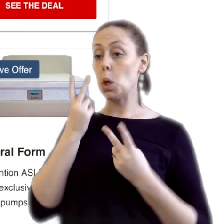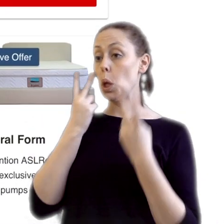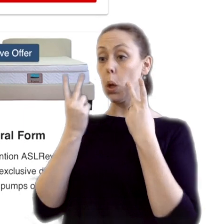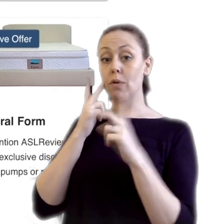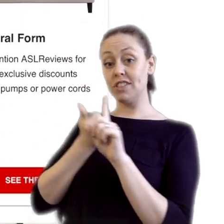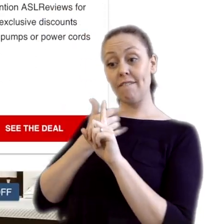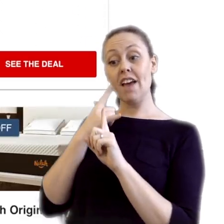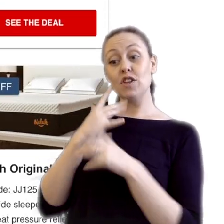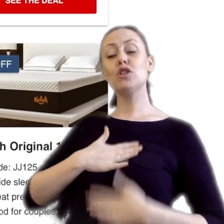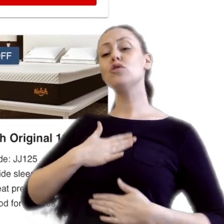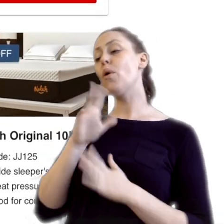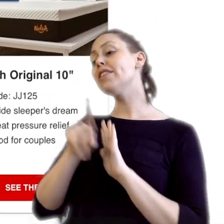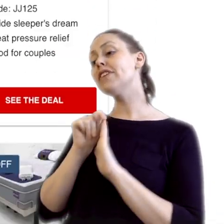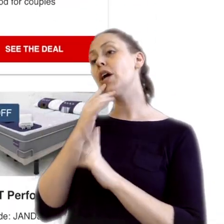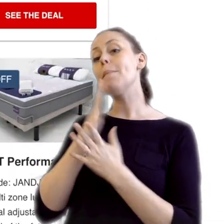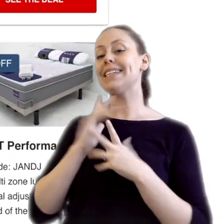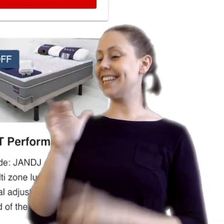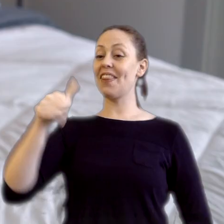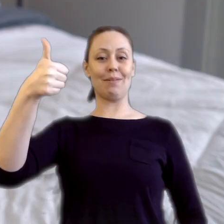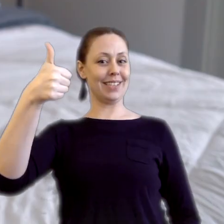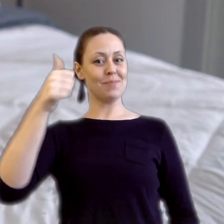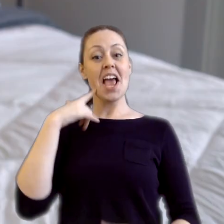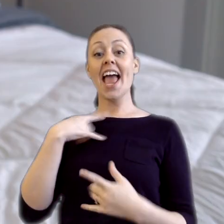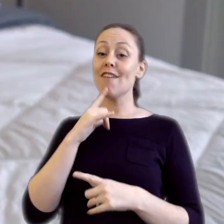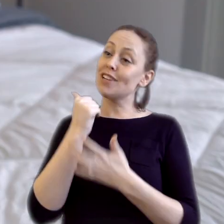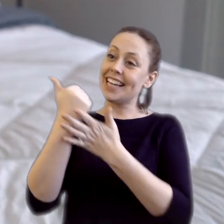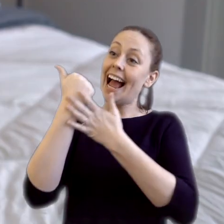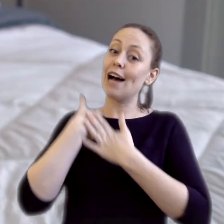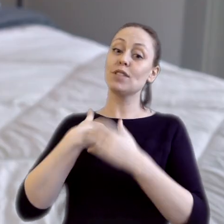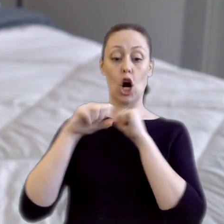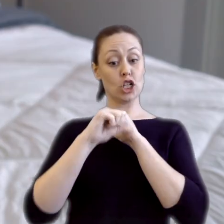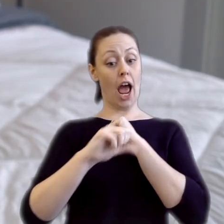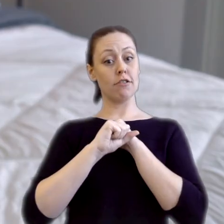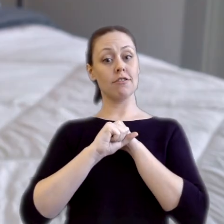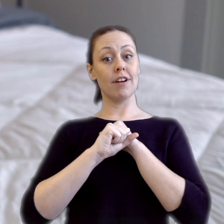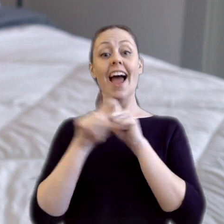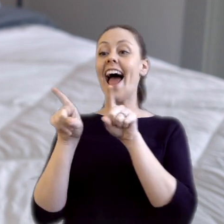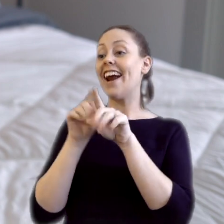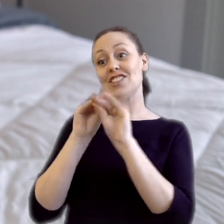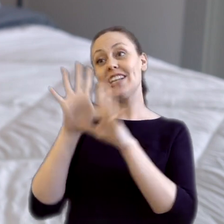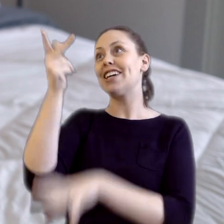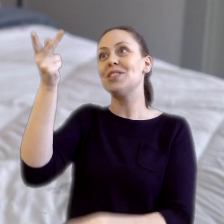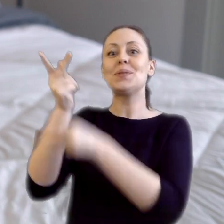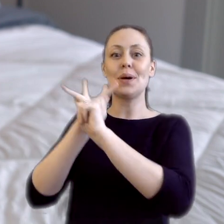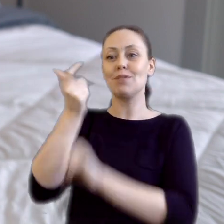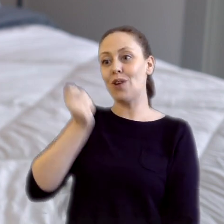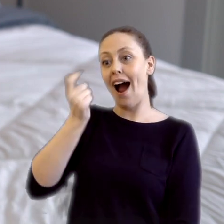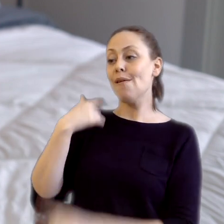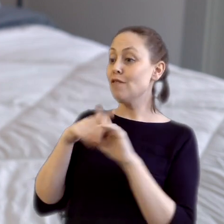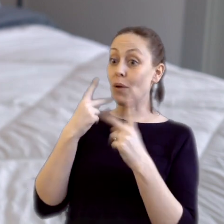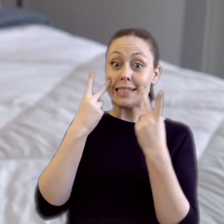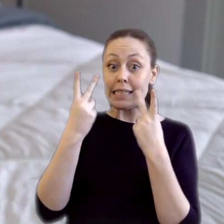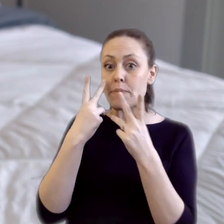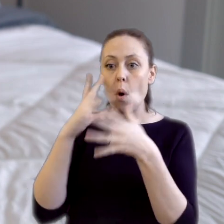If you enjoyed the video, please leave a thumbs up. It really helps our channel. And obviously, subscribe if you want to see